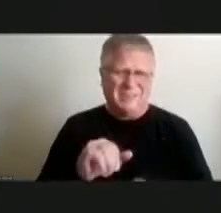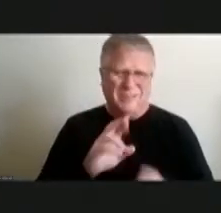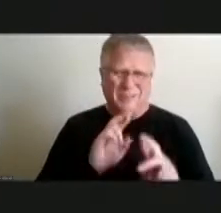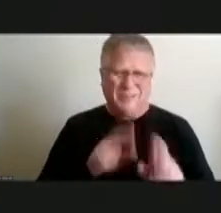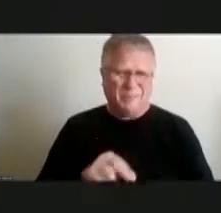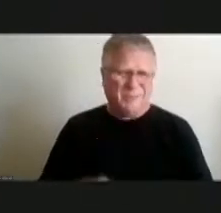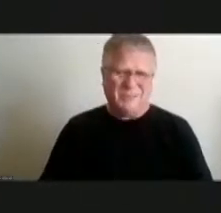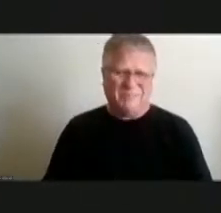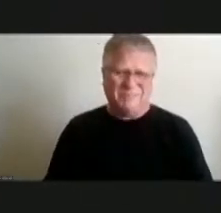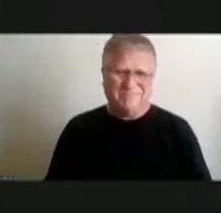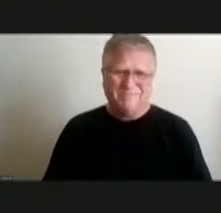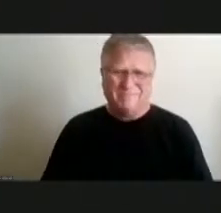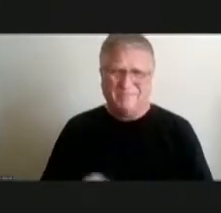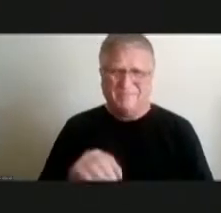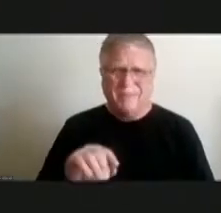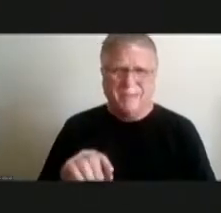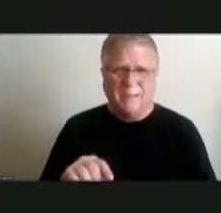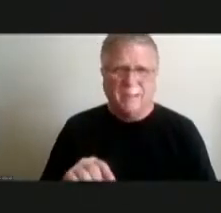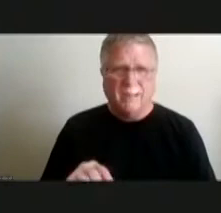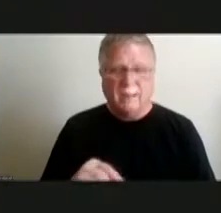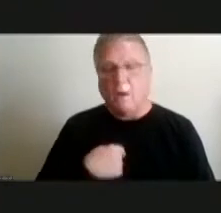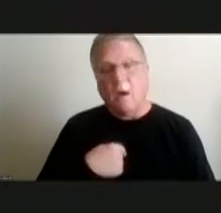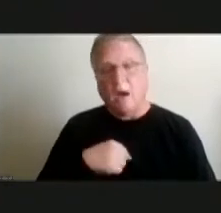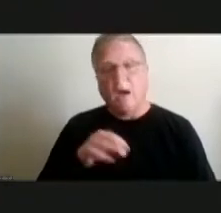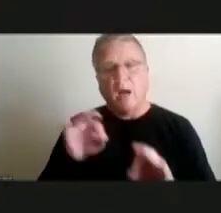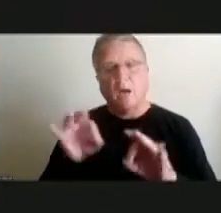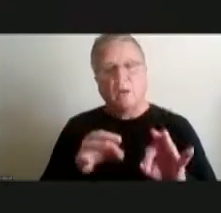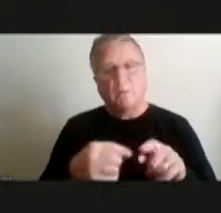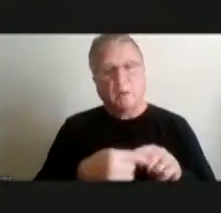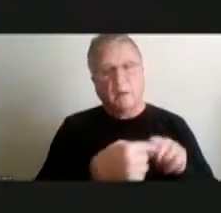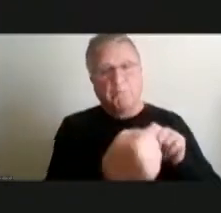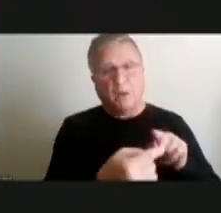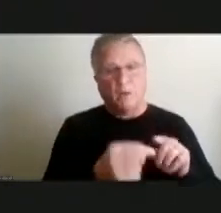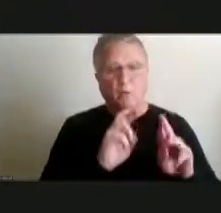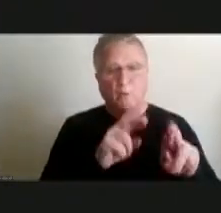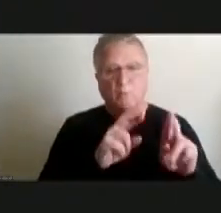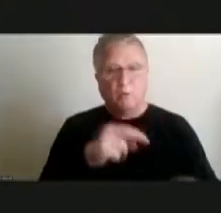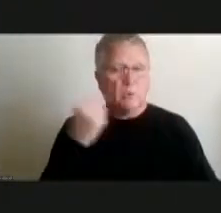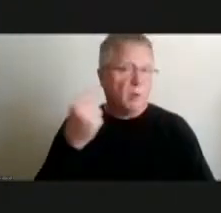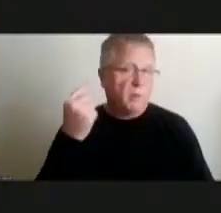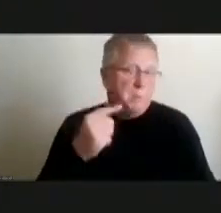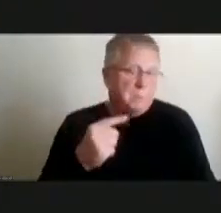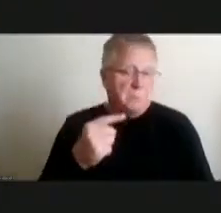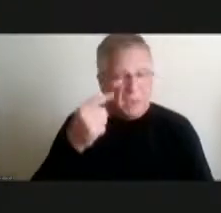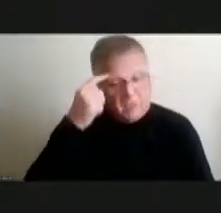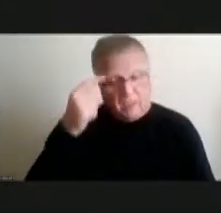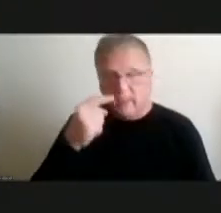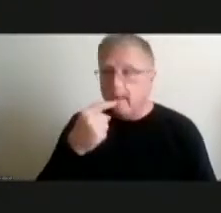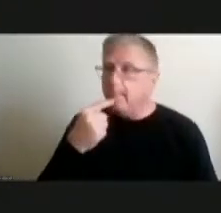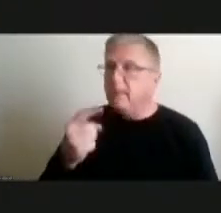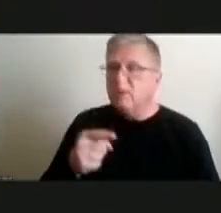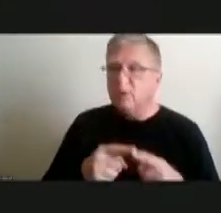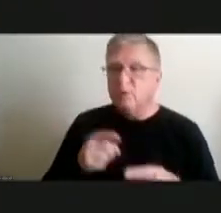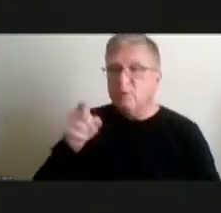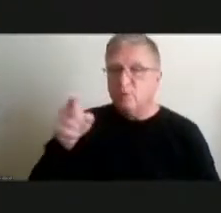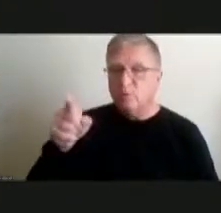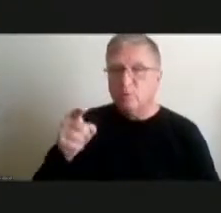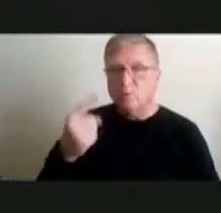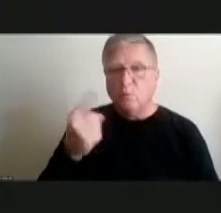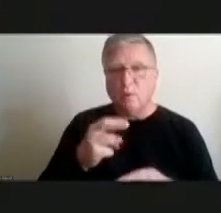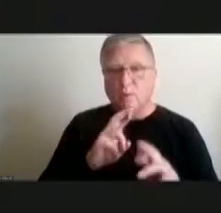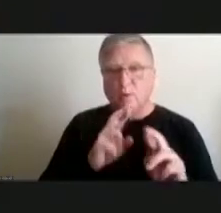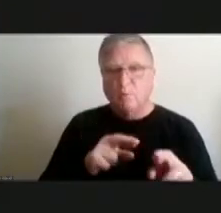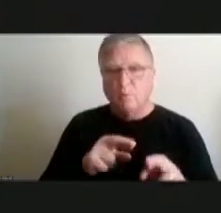i want now i do i look at my opponent's reports all the time and i think i brought it to your attention now you know one report was like chicken